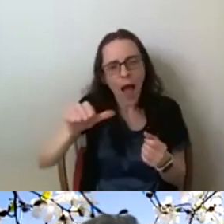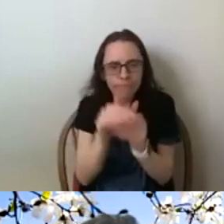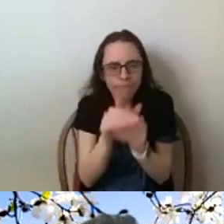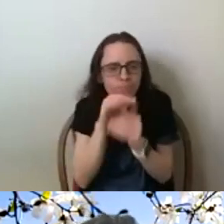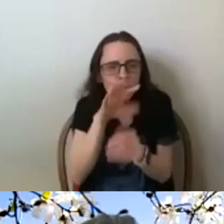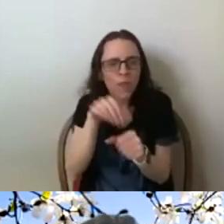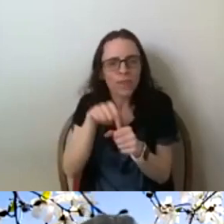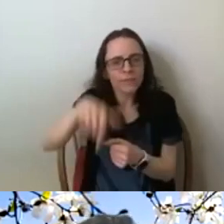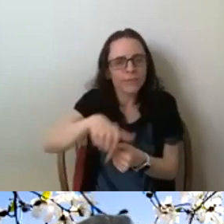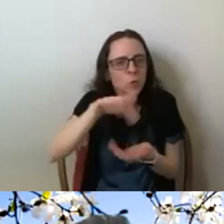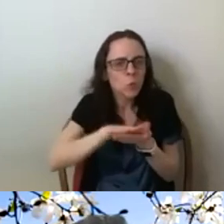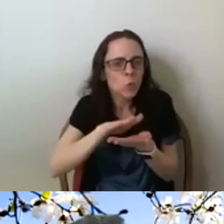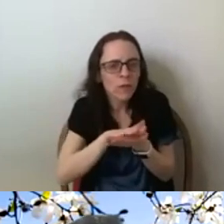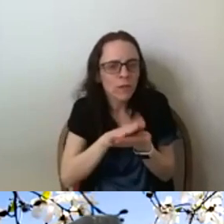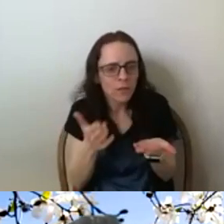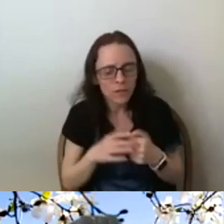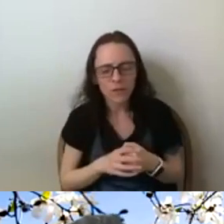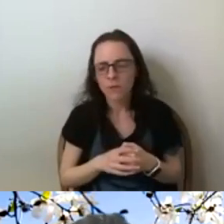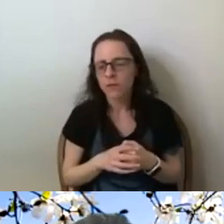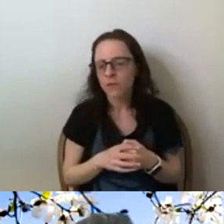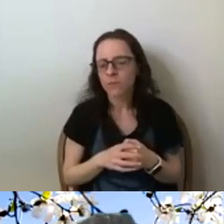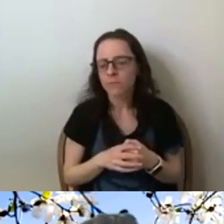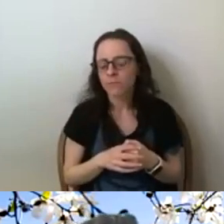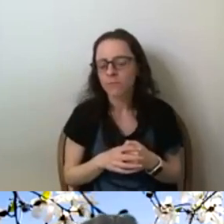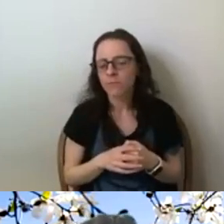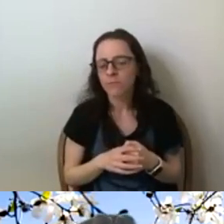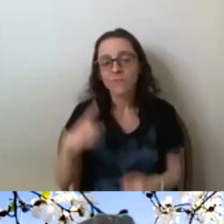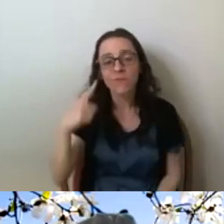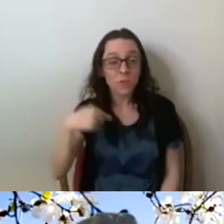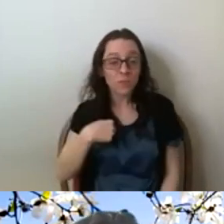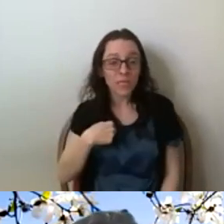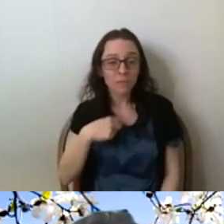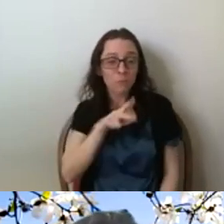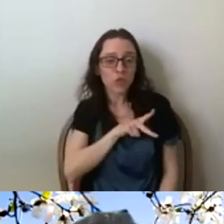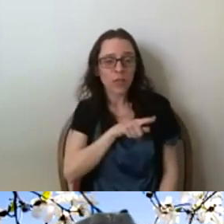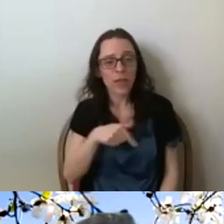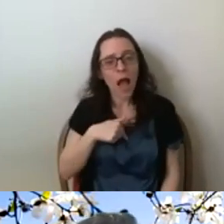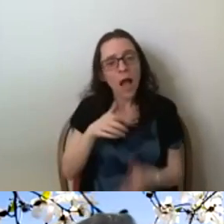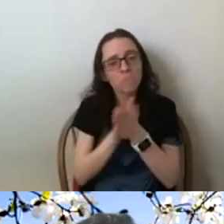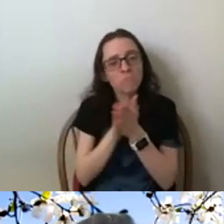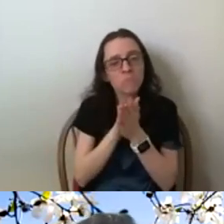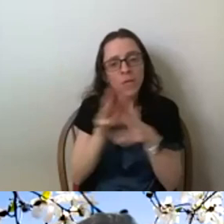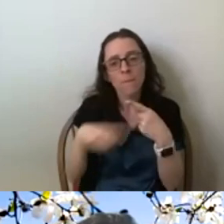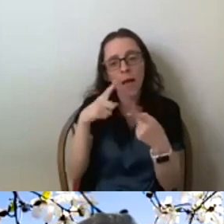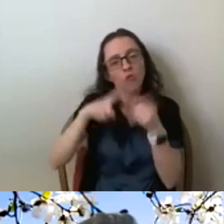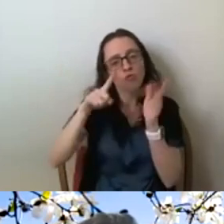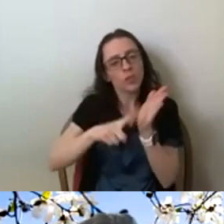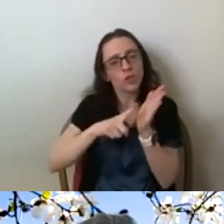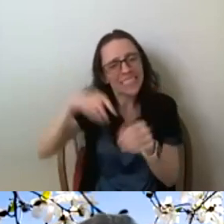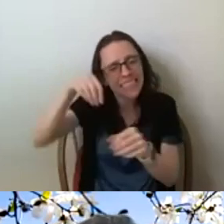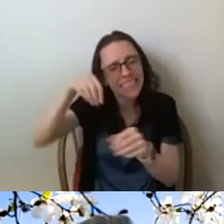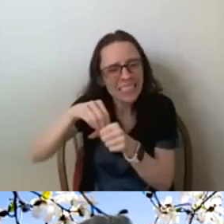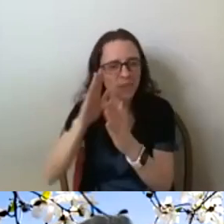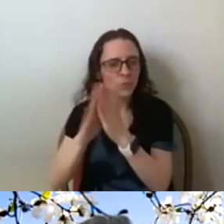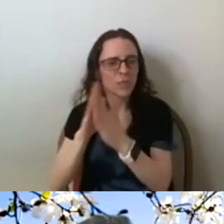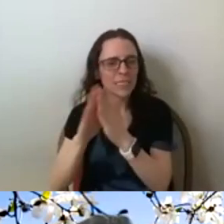for me personally, I, I'm very interested in like community-based participatory research, um, and kind of